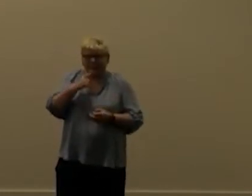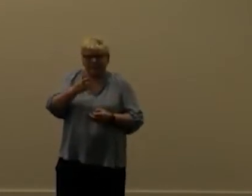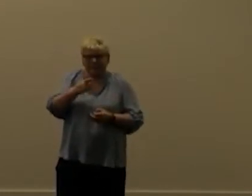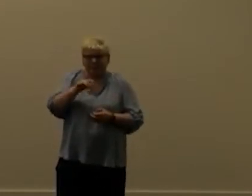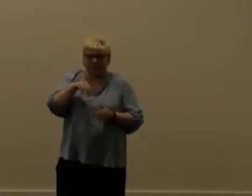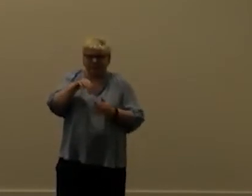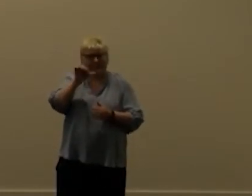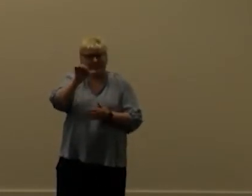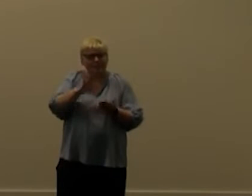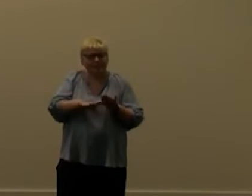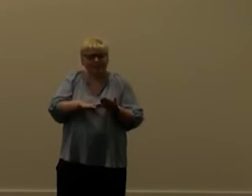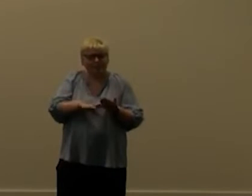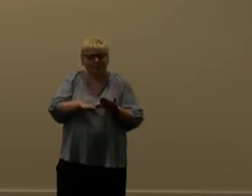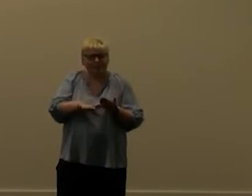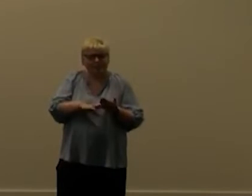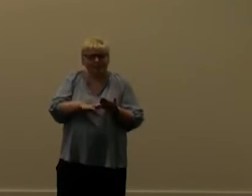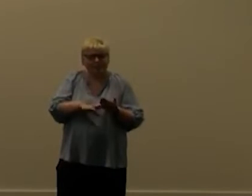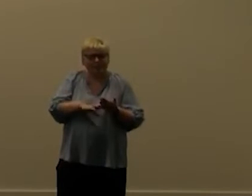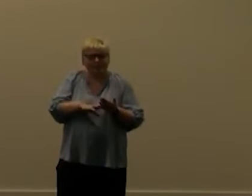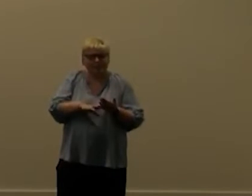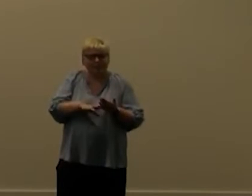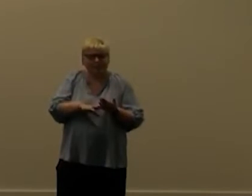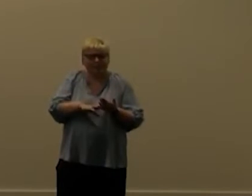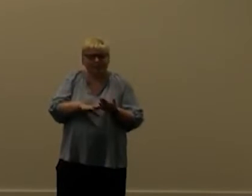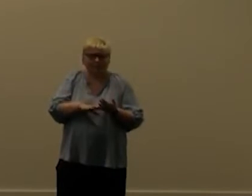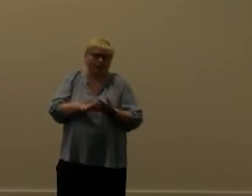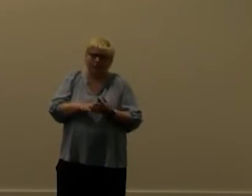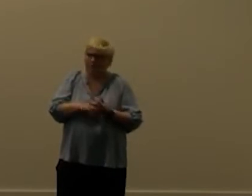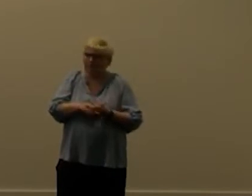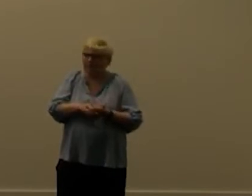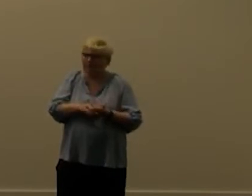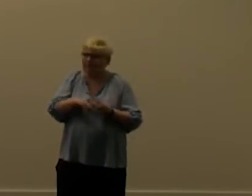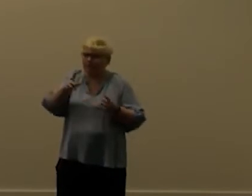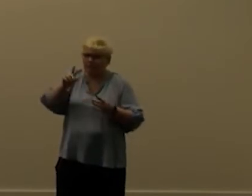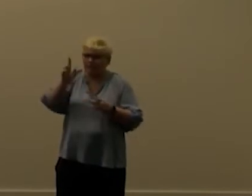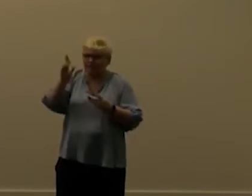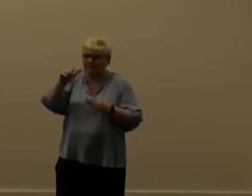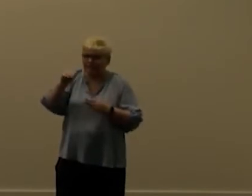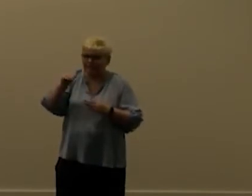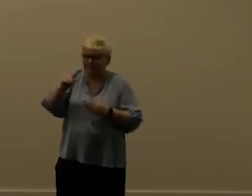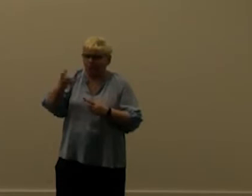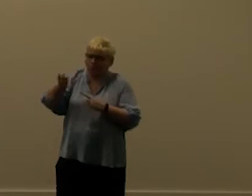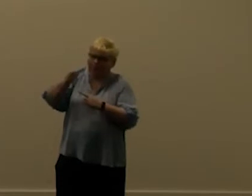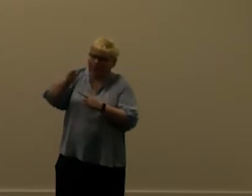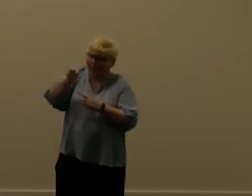um did i go past it